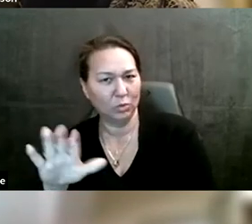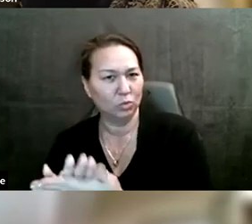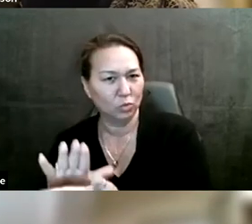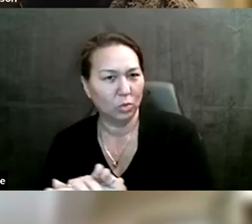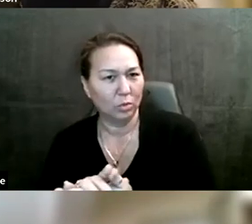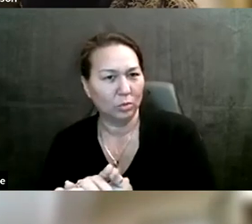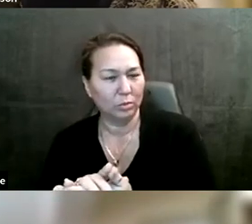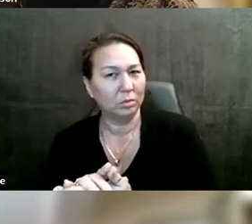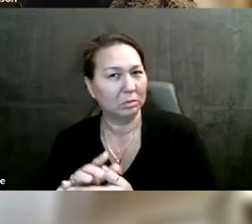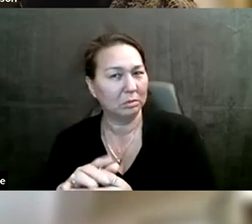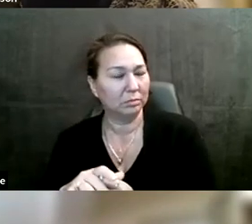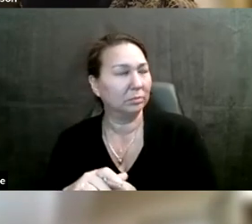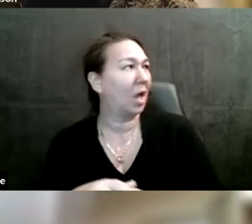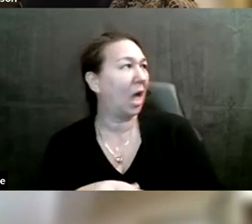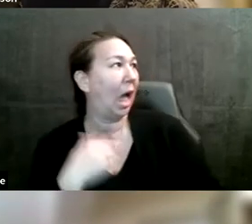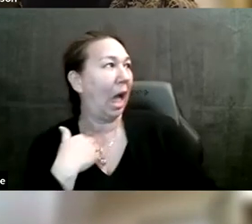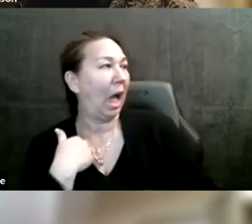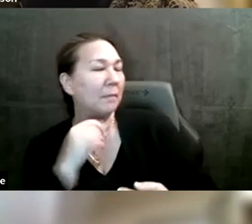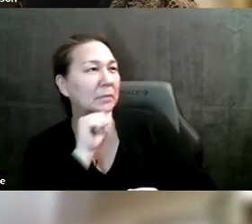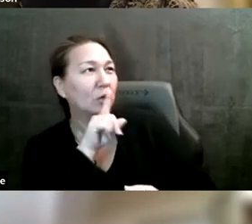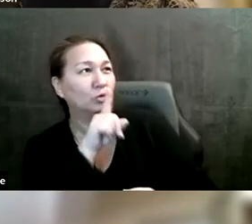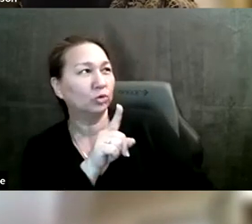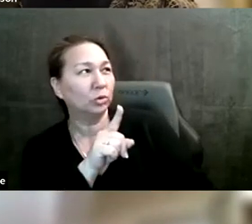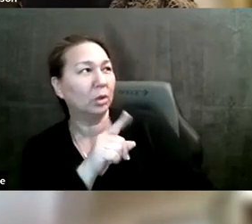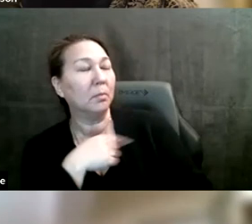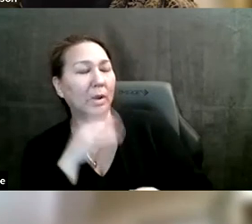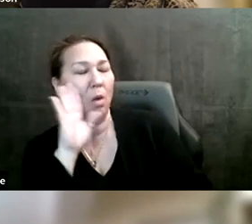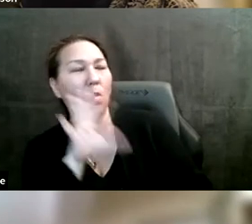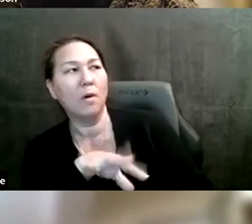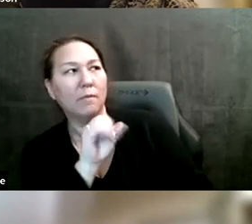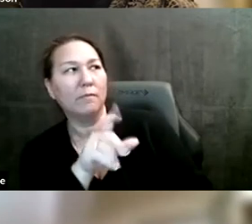Yeah. Yeah. And come back to you with that chair. Yeah.